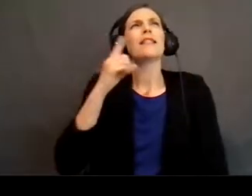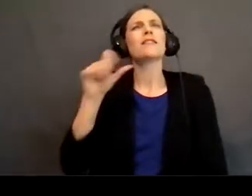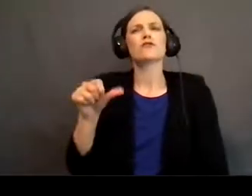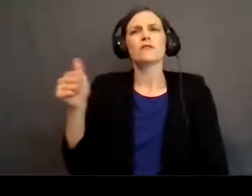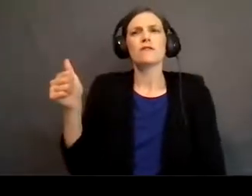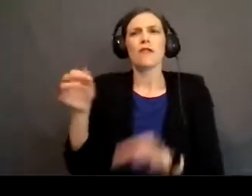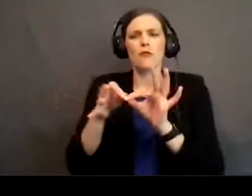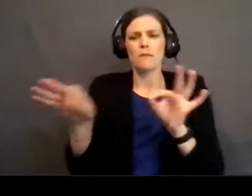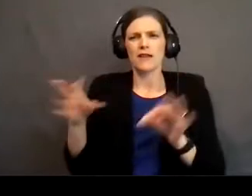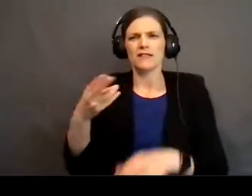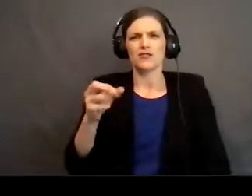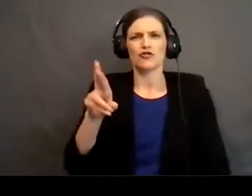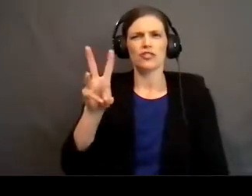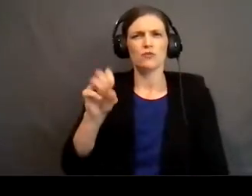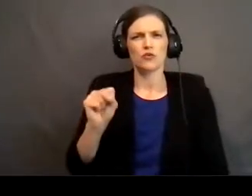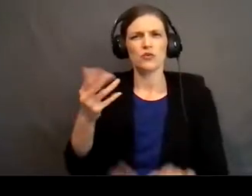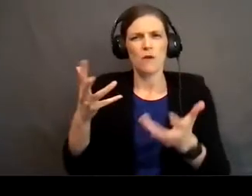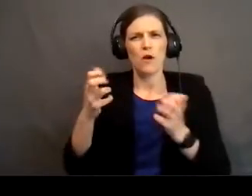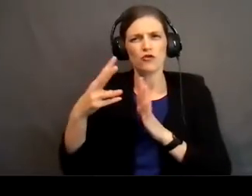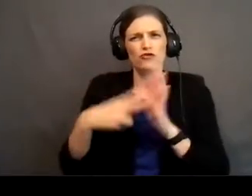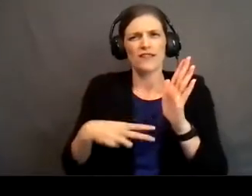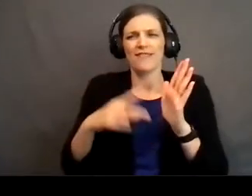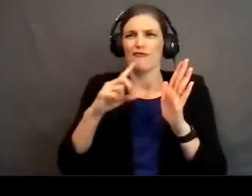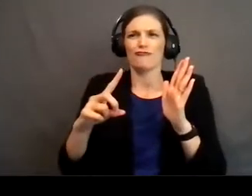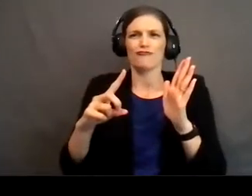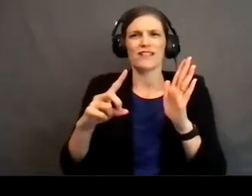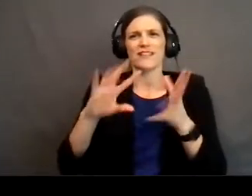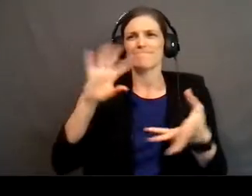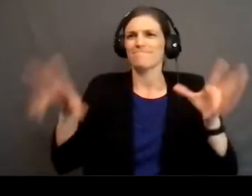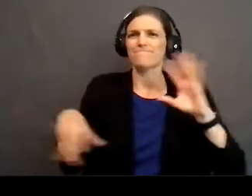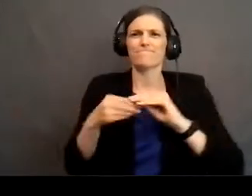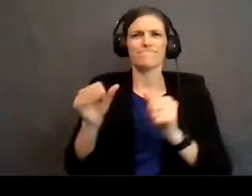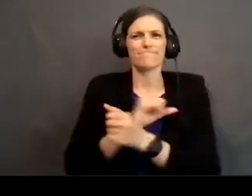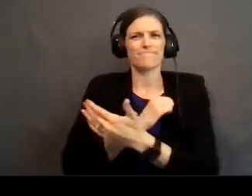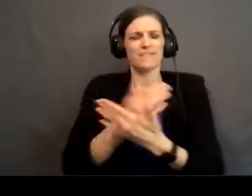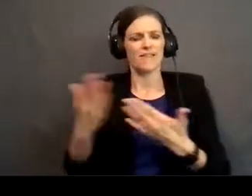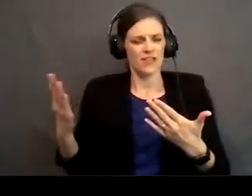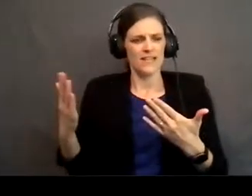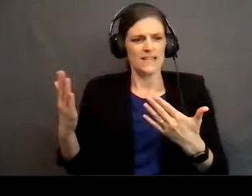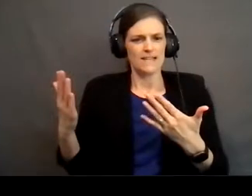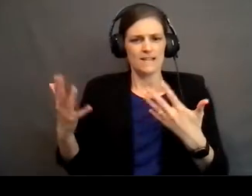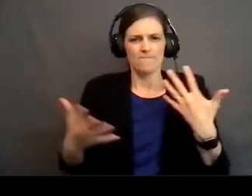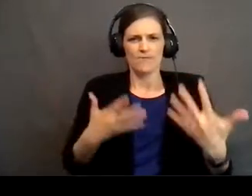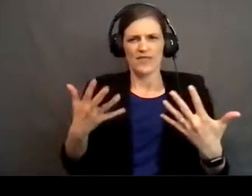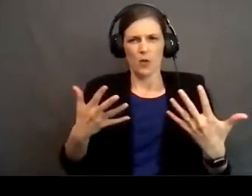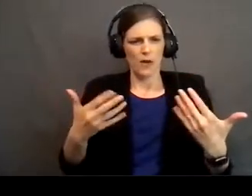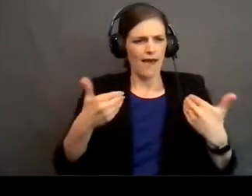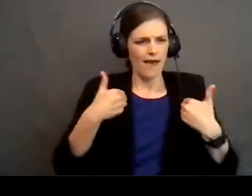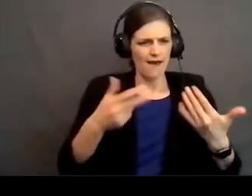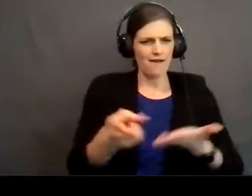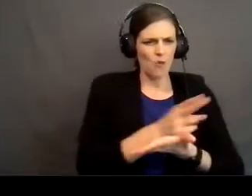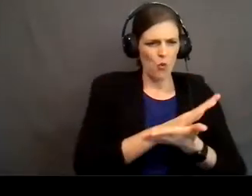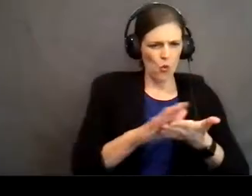passage in Hebrews I'd like to read that sums this up, that holds these things in tension, that we have a holy